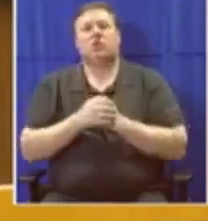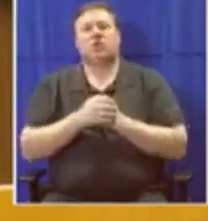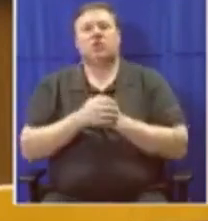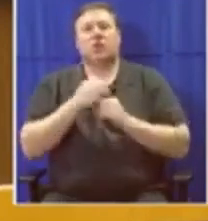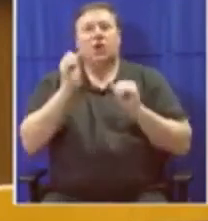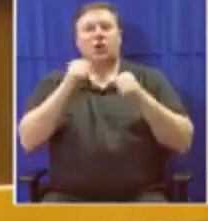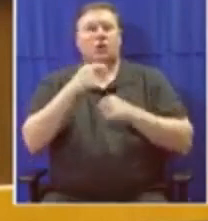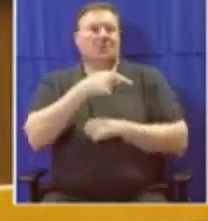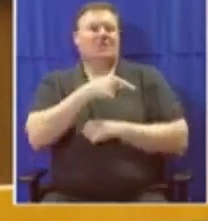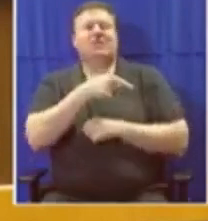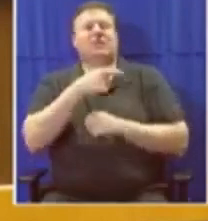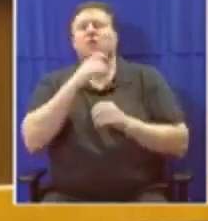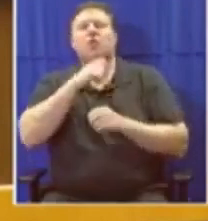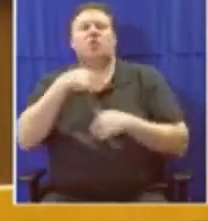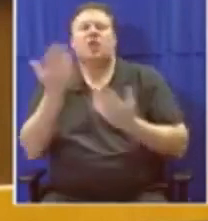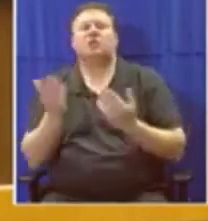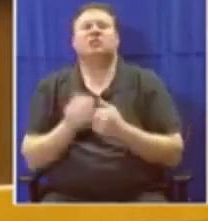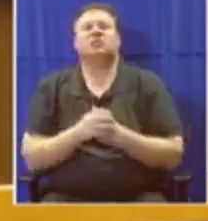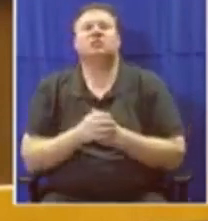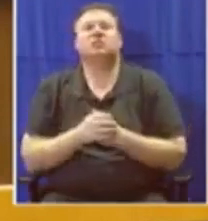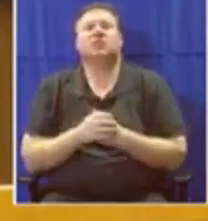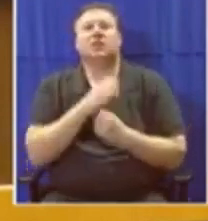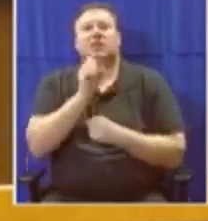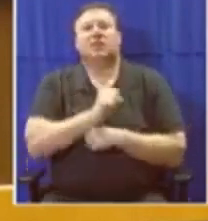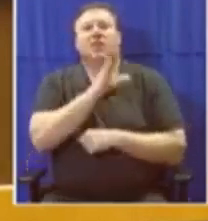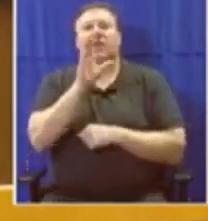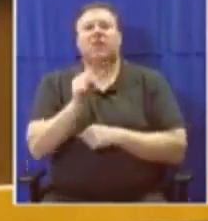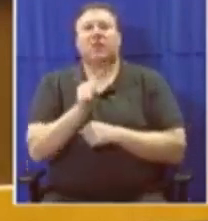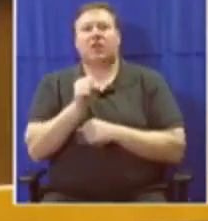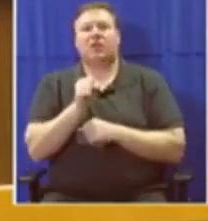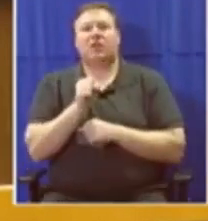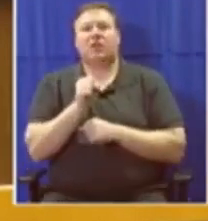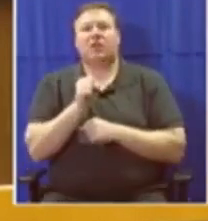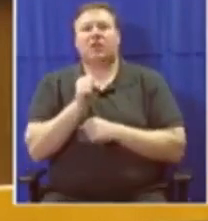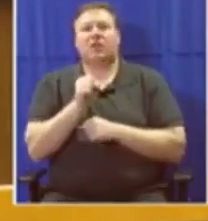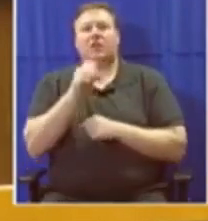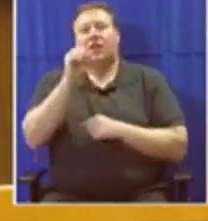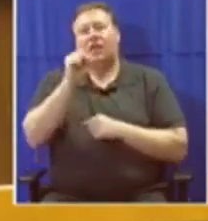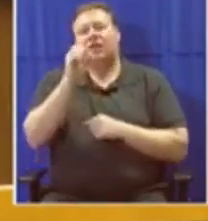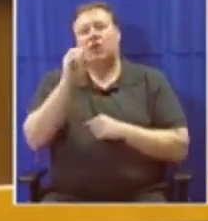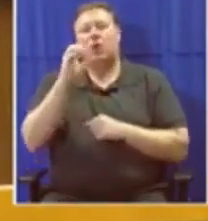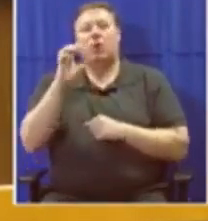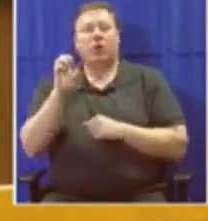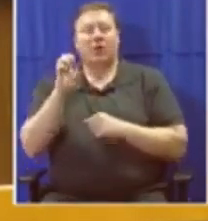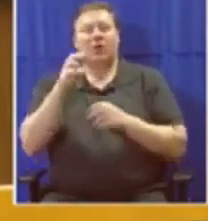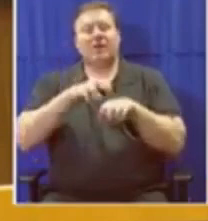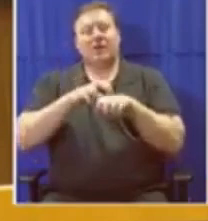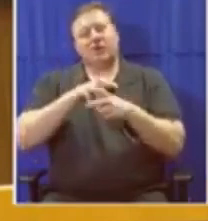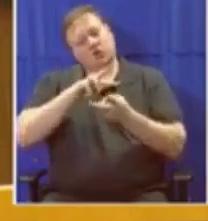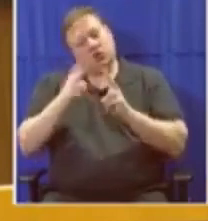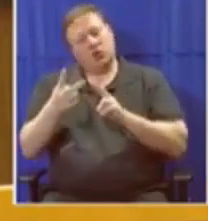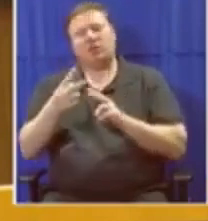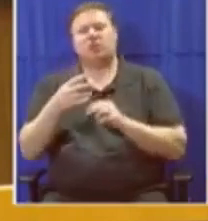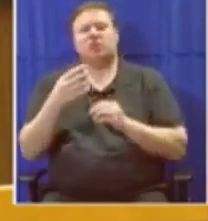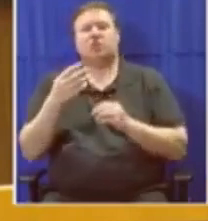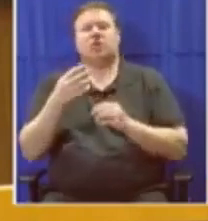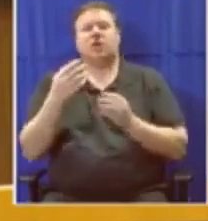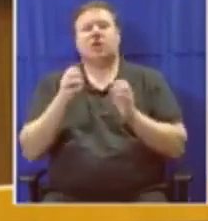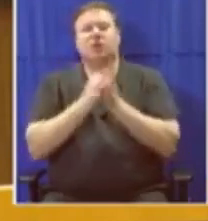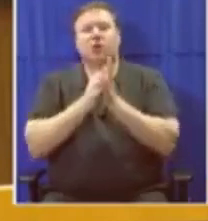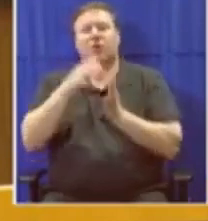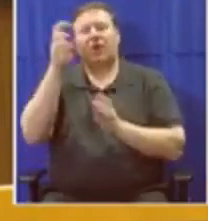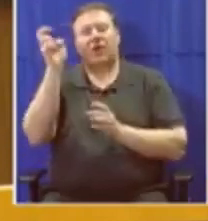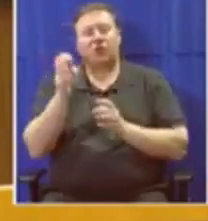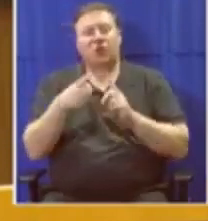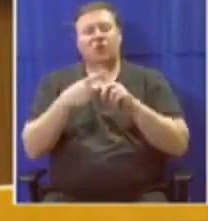are rendered useless. In South Africa, we must repurpose state-owned entities such as ESCOM, Transnet, SAA